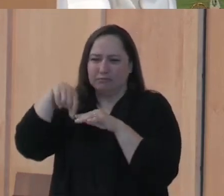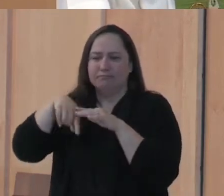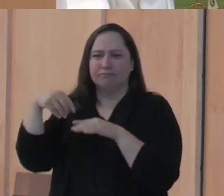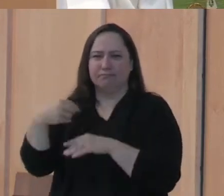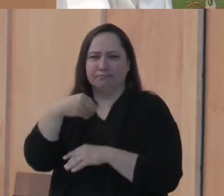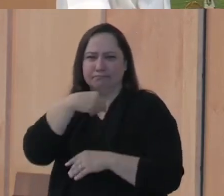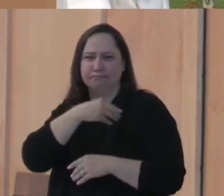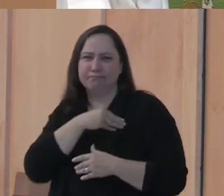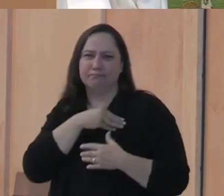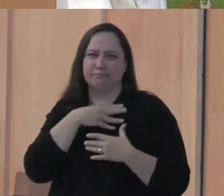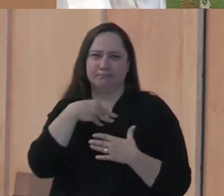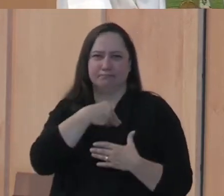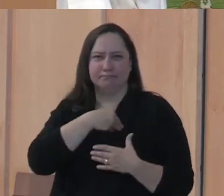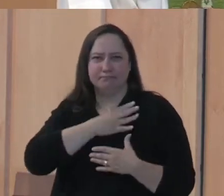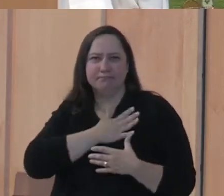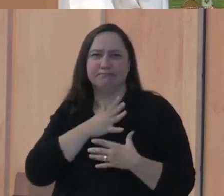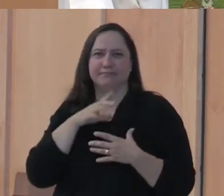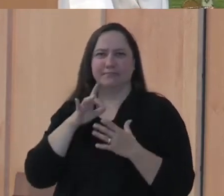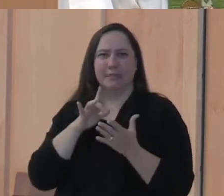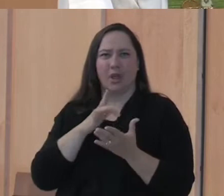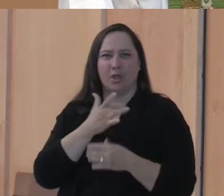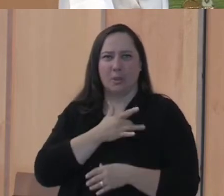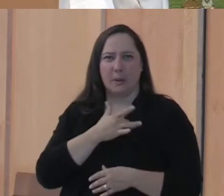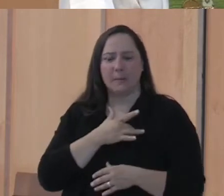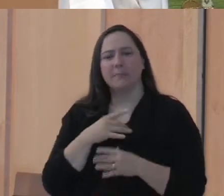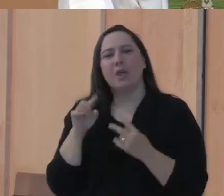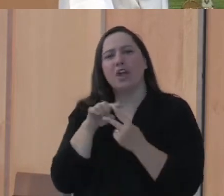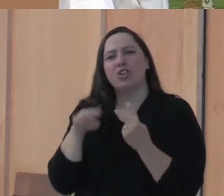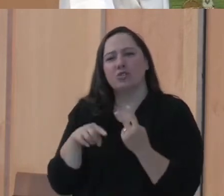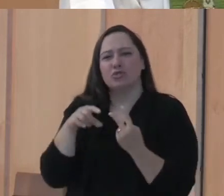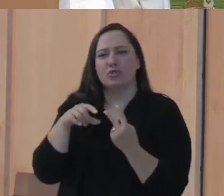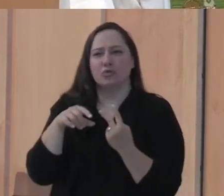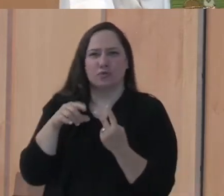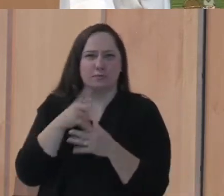And I suppose there are two kinds of not understanding. There's the one that's not intentional.